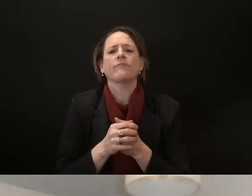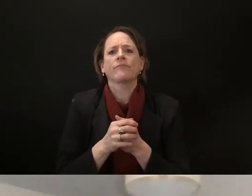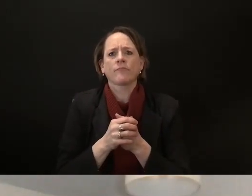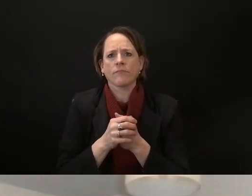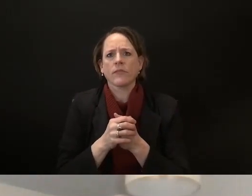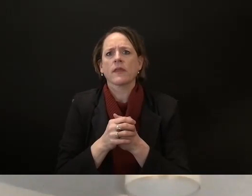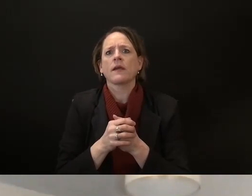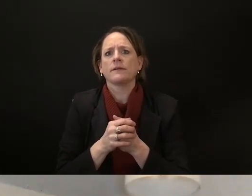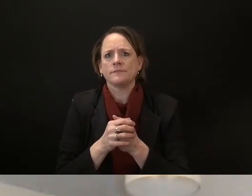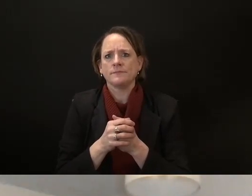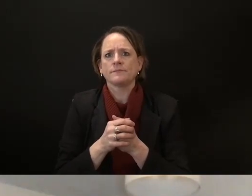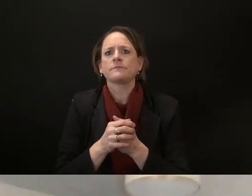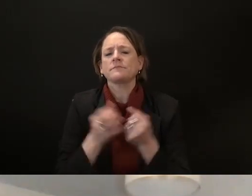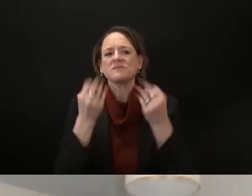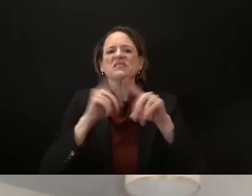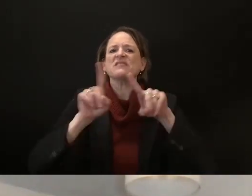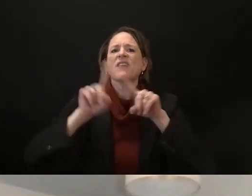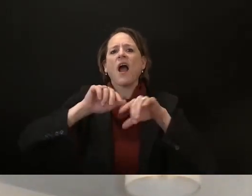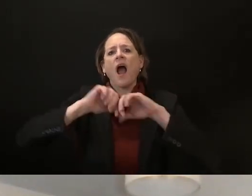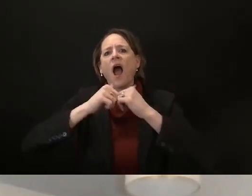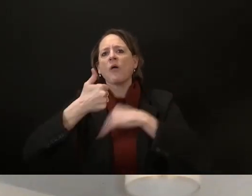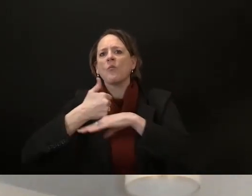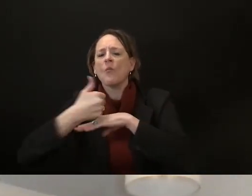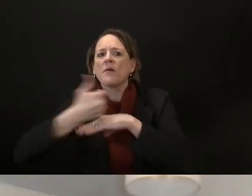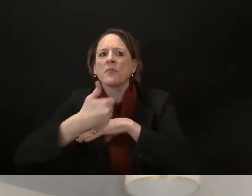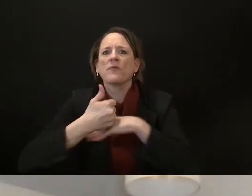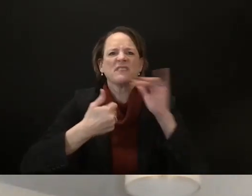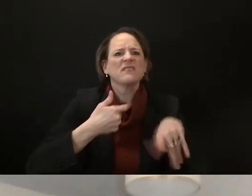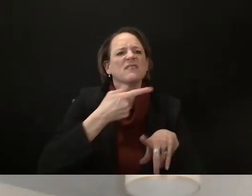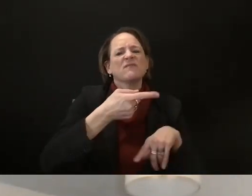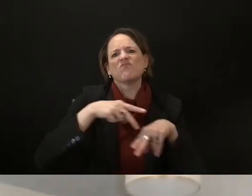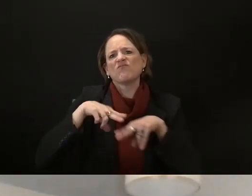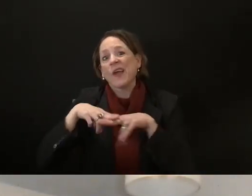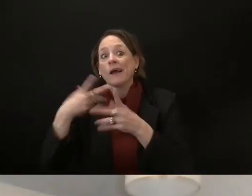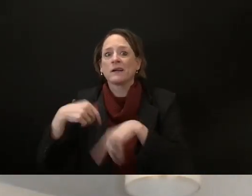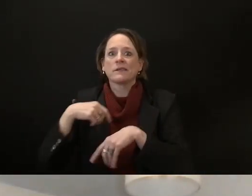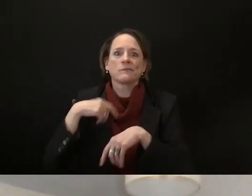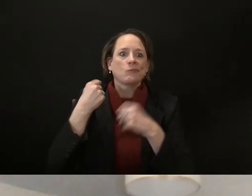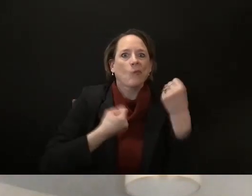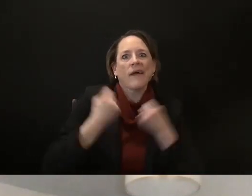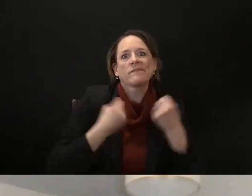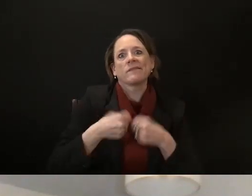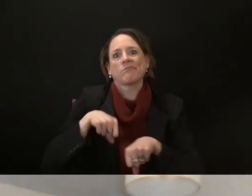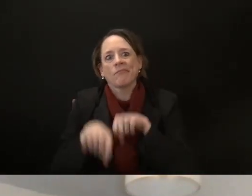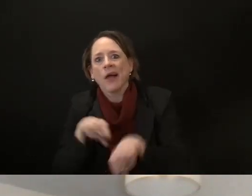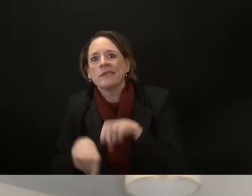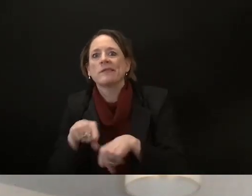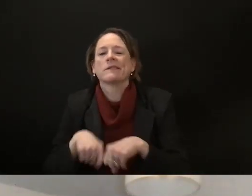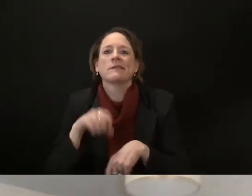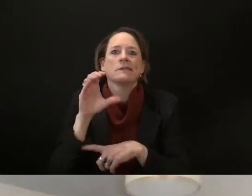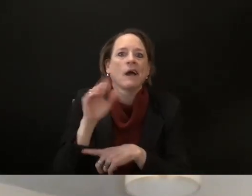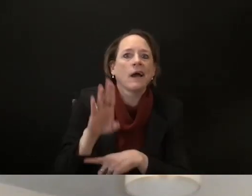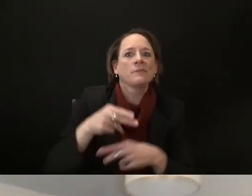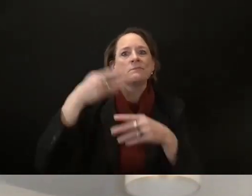development it's great return on investment it's really good for local businesses because having like fixed rail systems as well